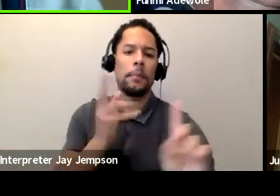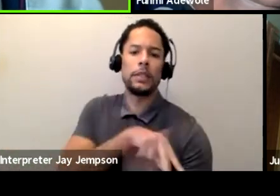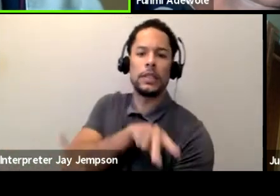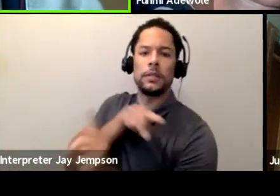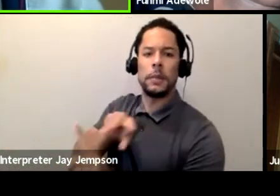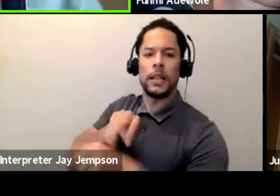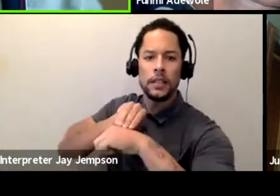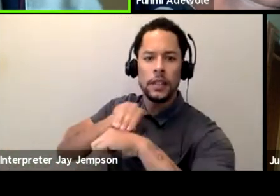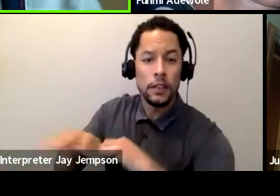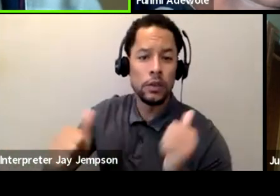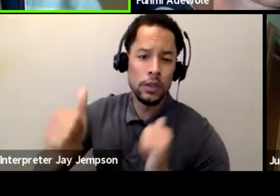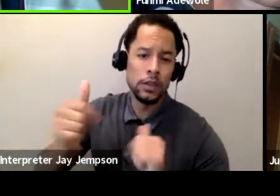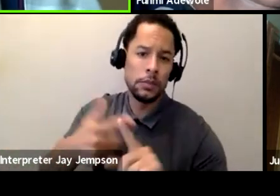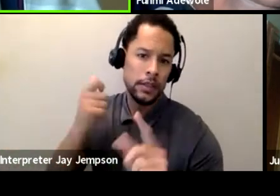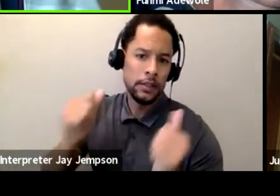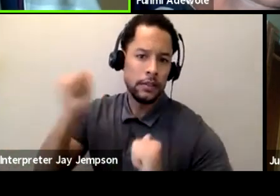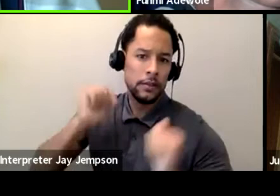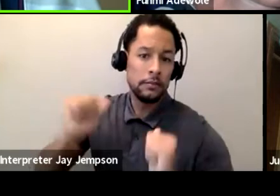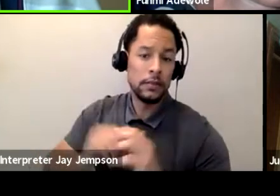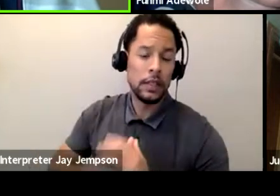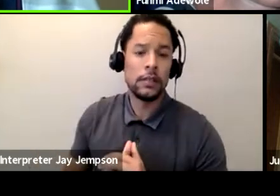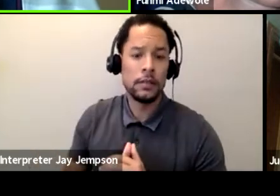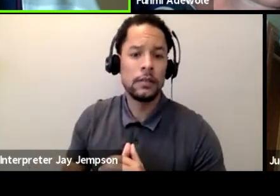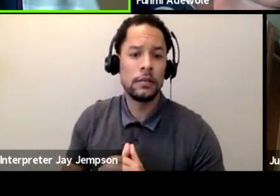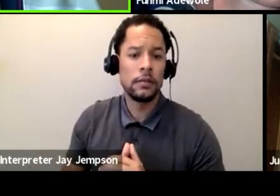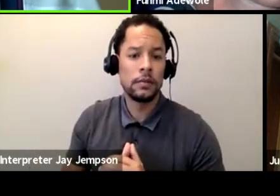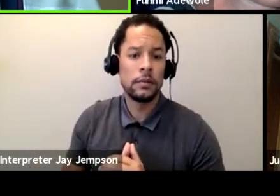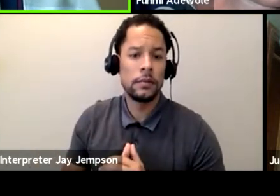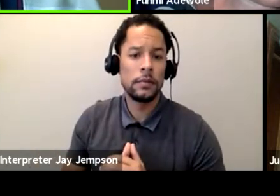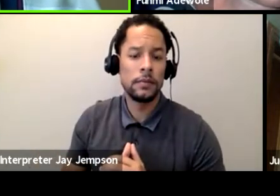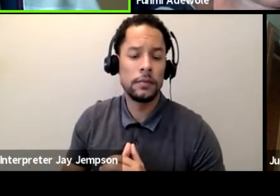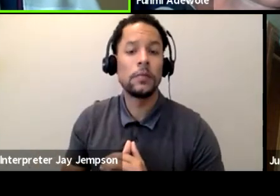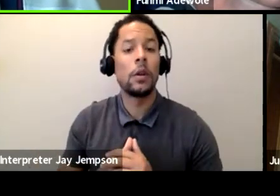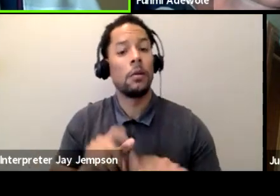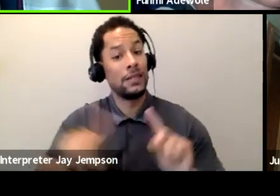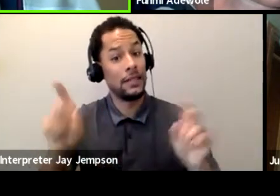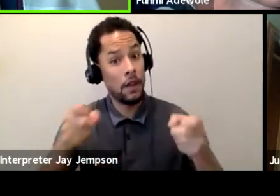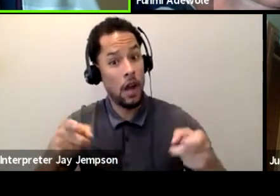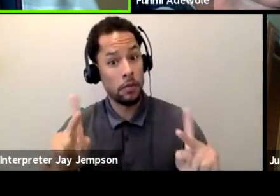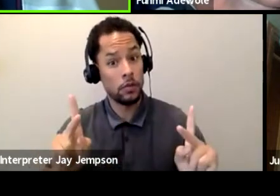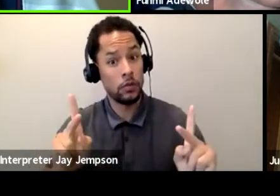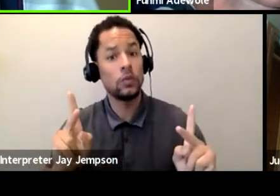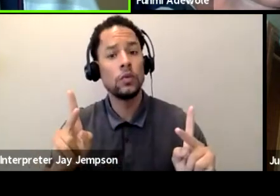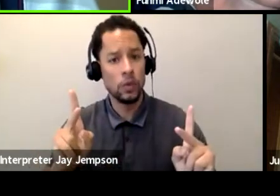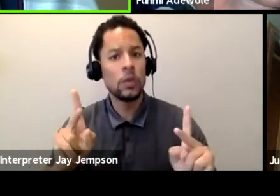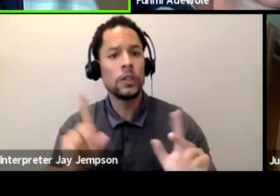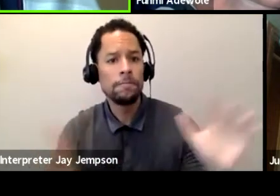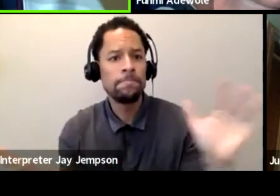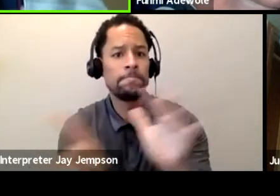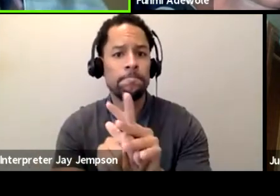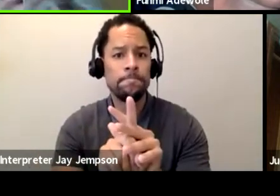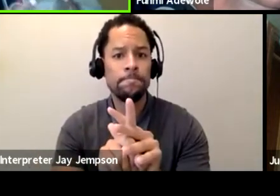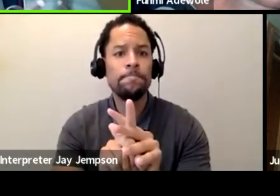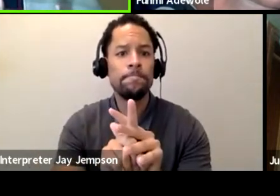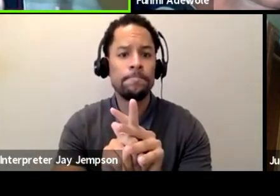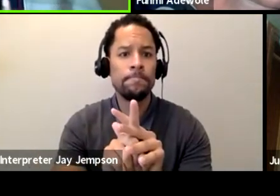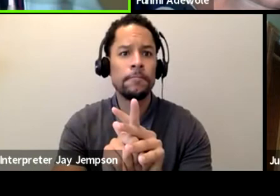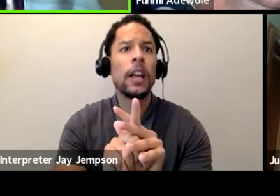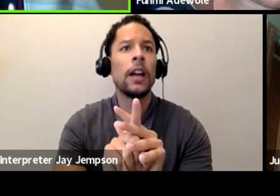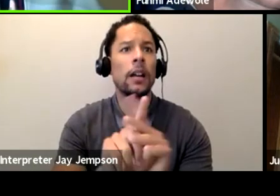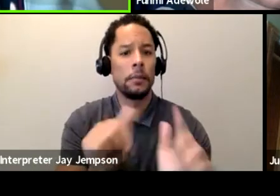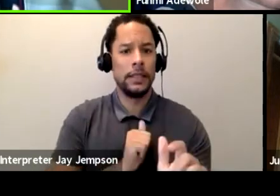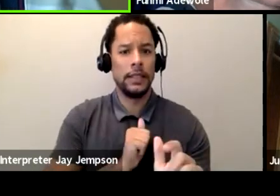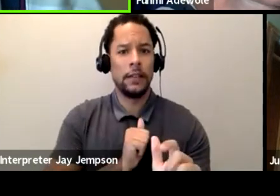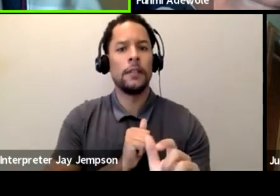from an acting perspective. And in the opportunities where I get to be or act as a